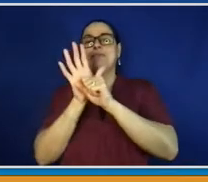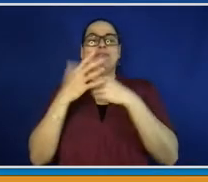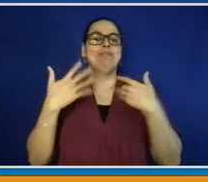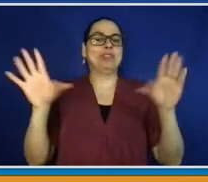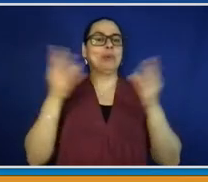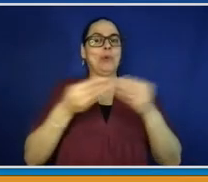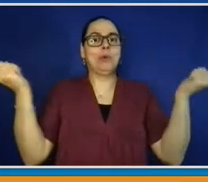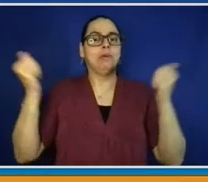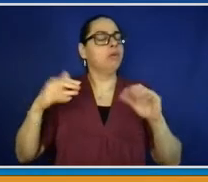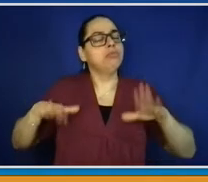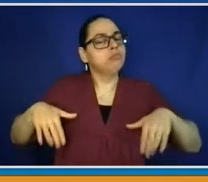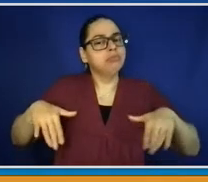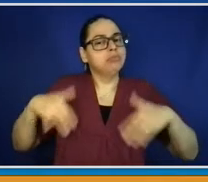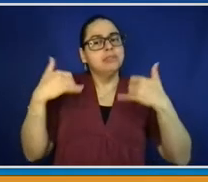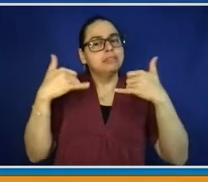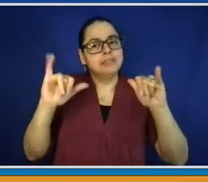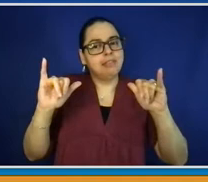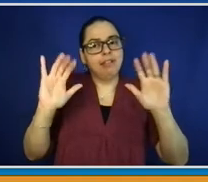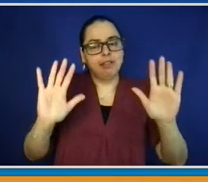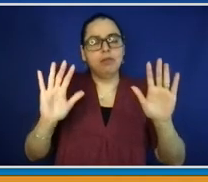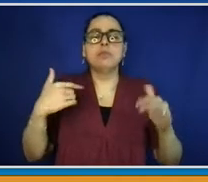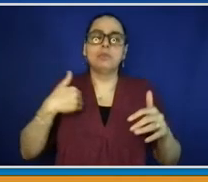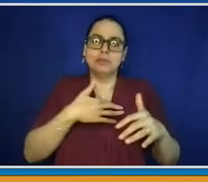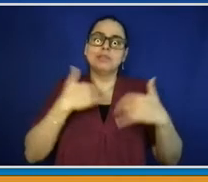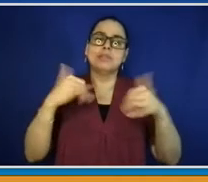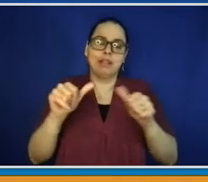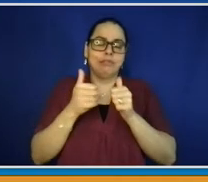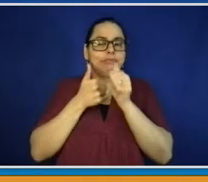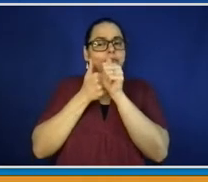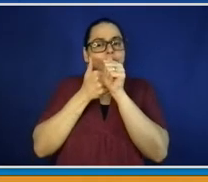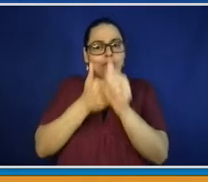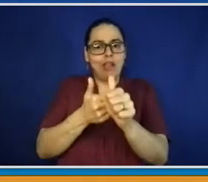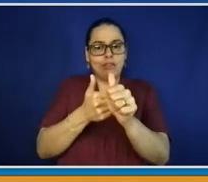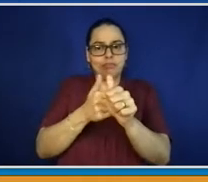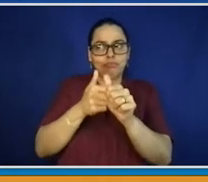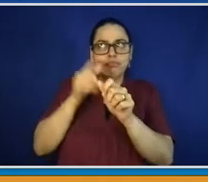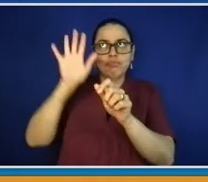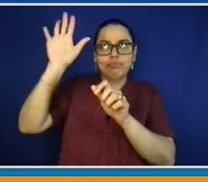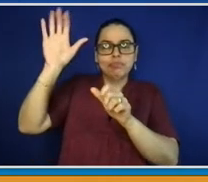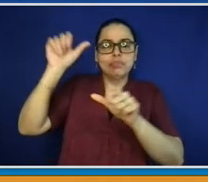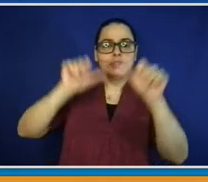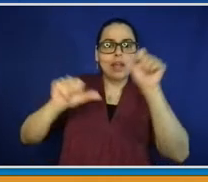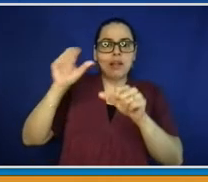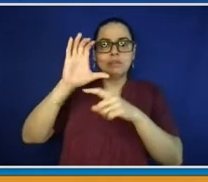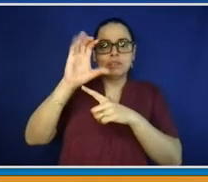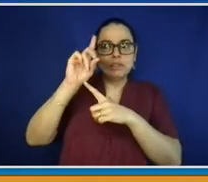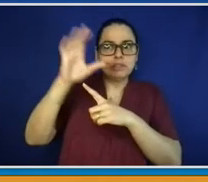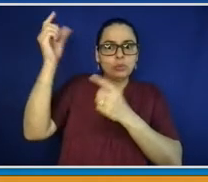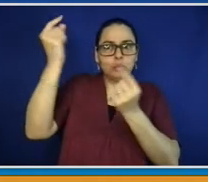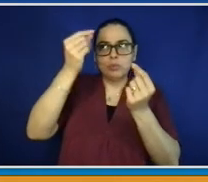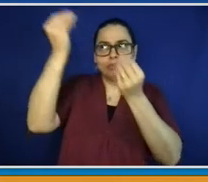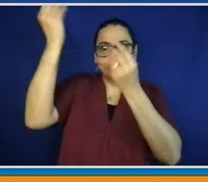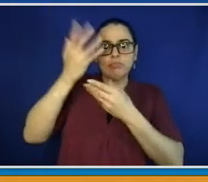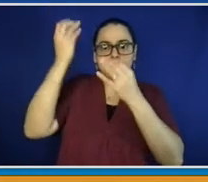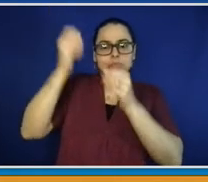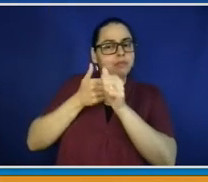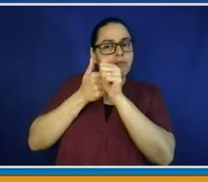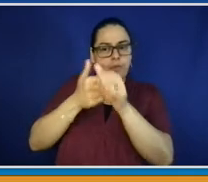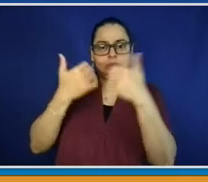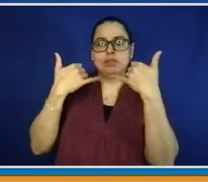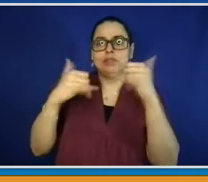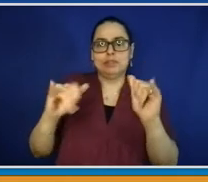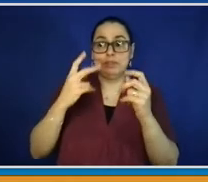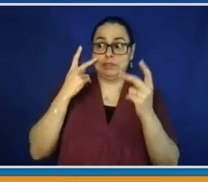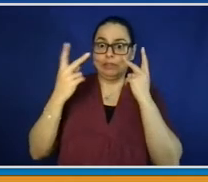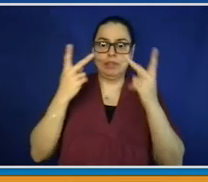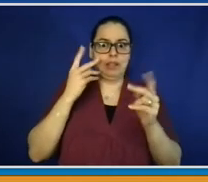now, and we've tested almost 3 million tests in Westchester County. We have a population in the vicinity of a million people, so if we've had 3 million tests, that means